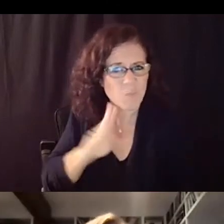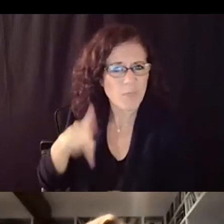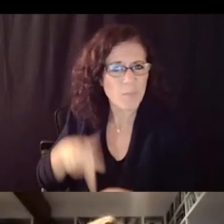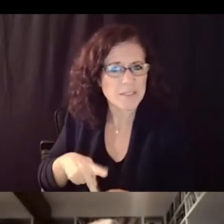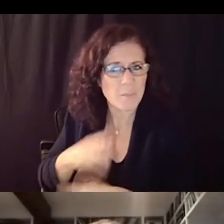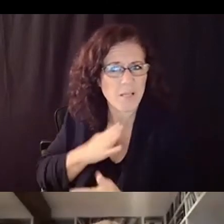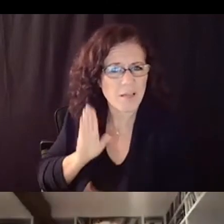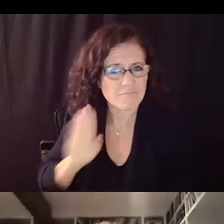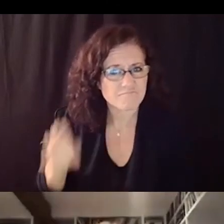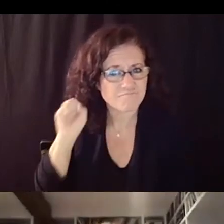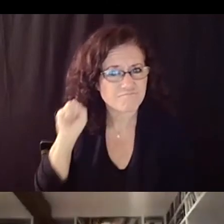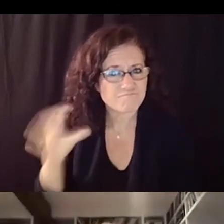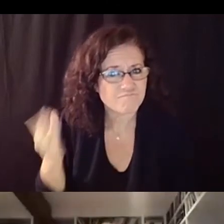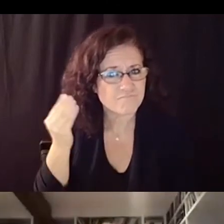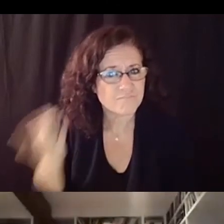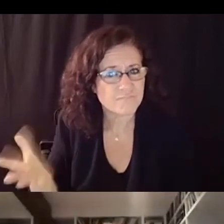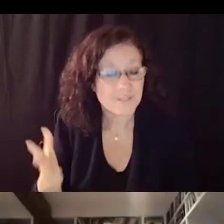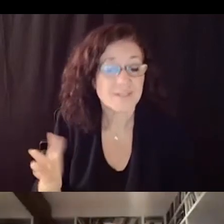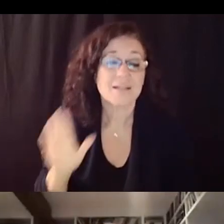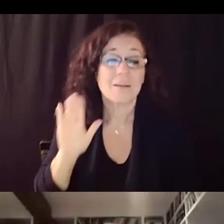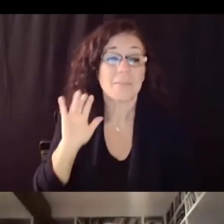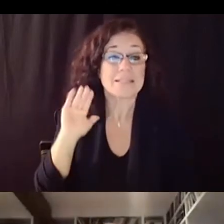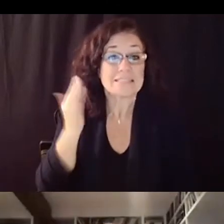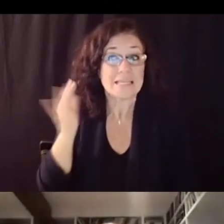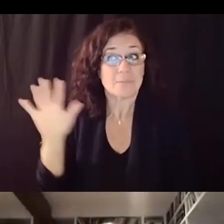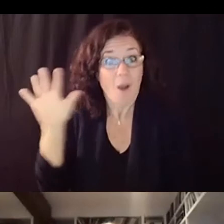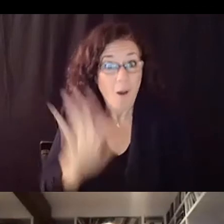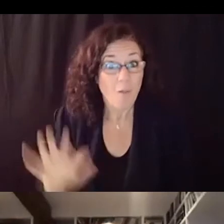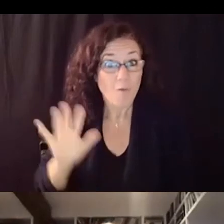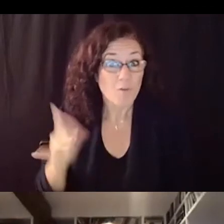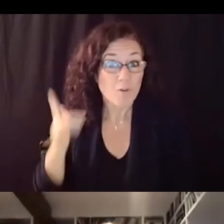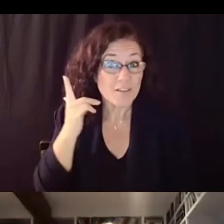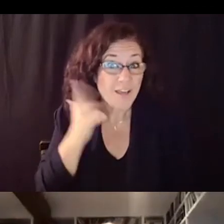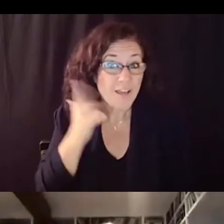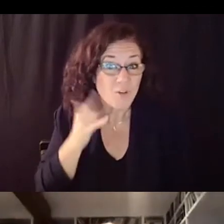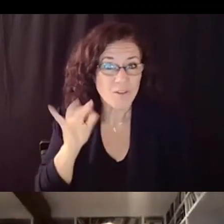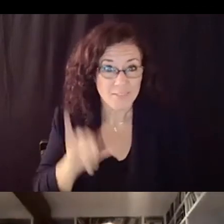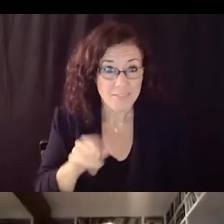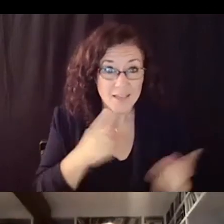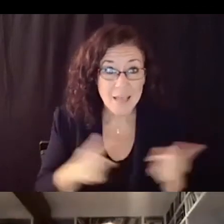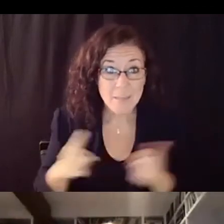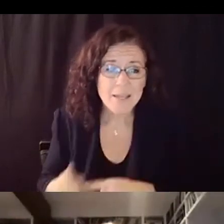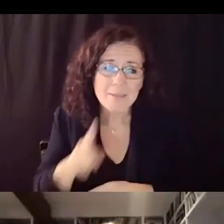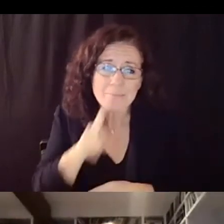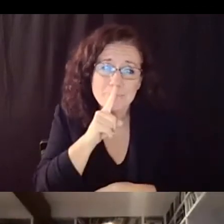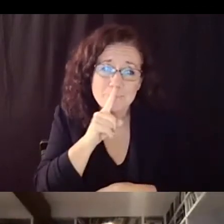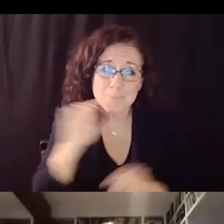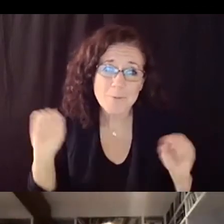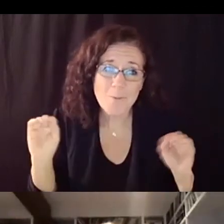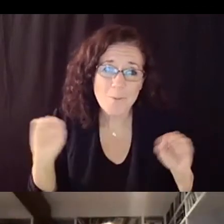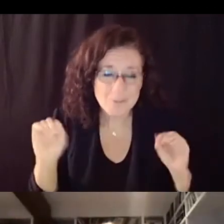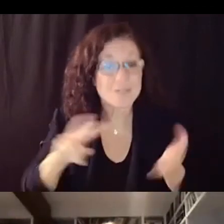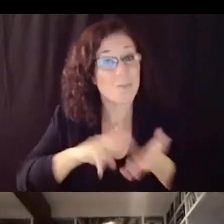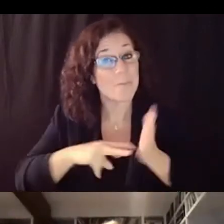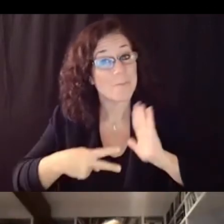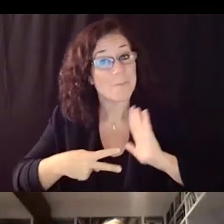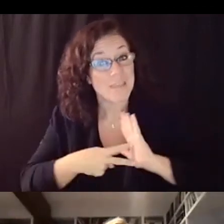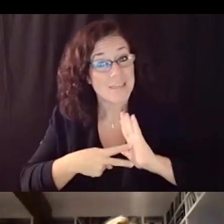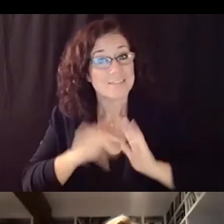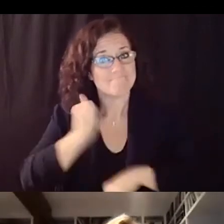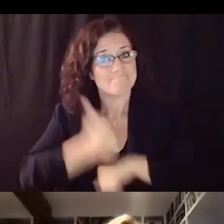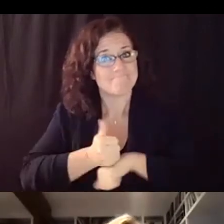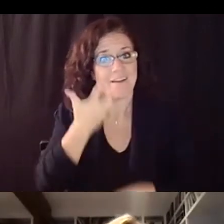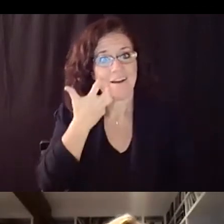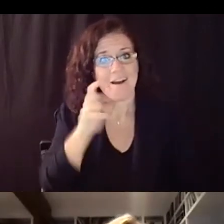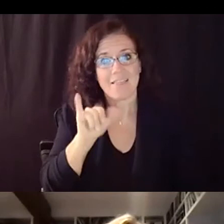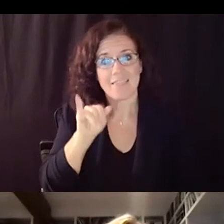i'm understanding that's not consistent across the state thus they wanted to have the hotline so anyone can make a complaint or make a concern